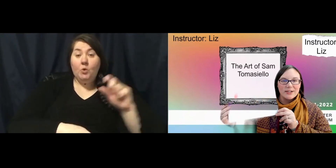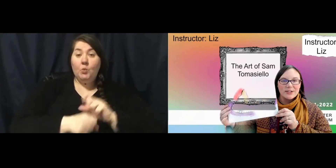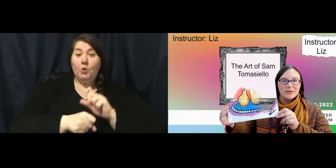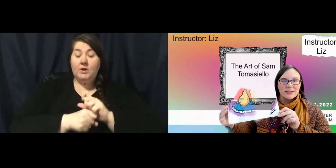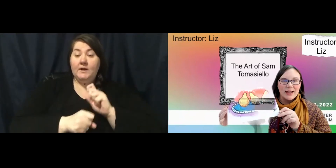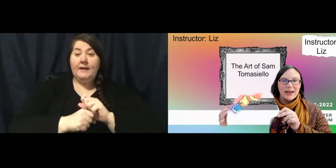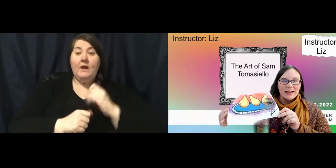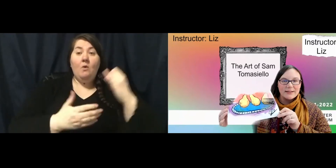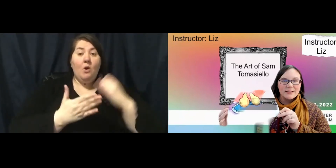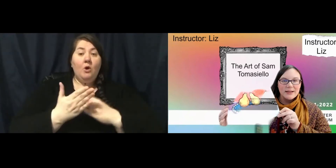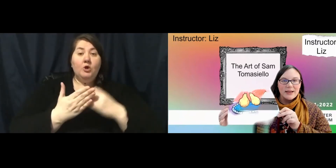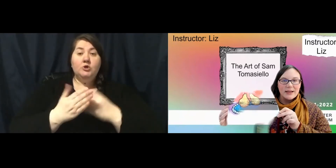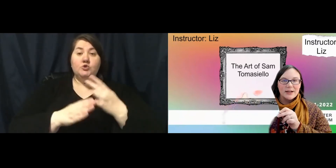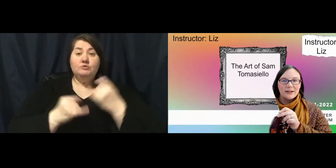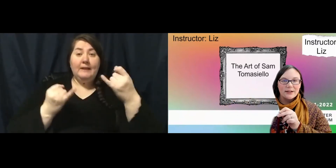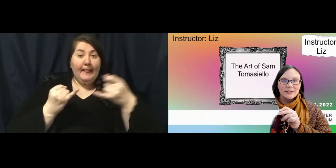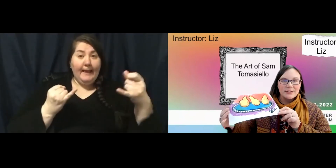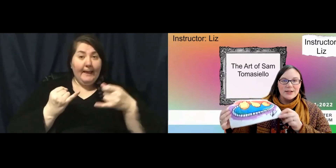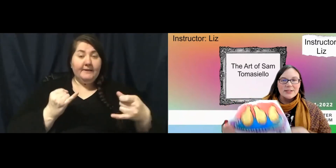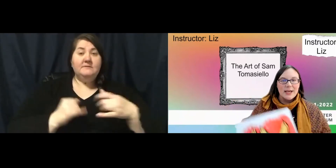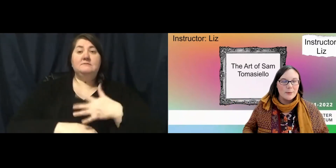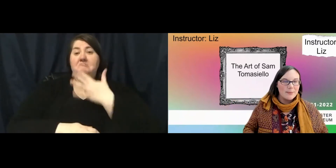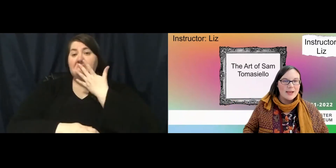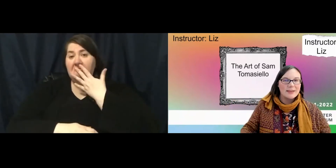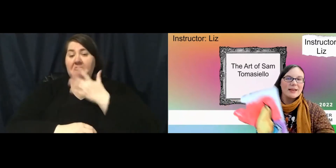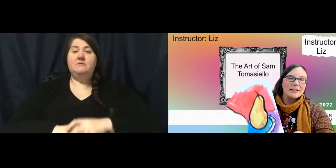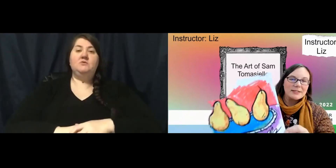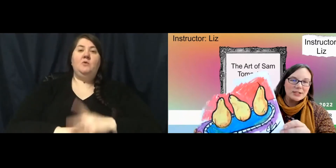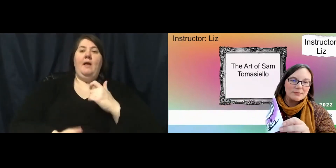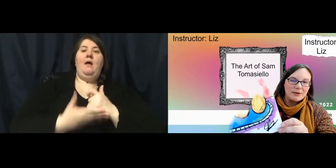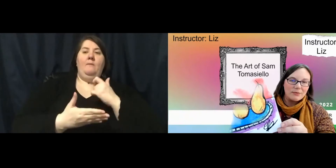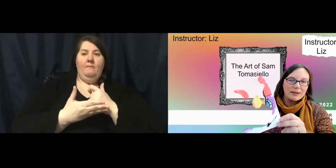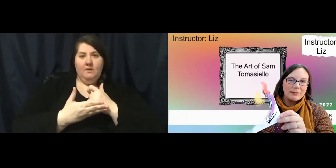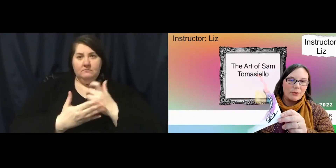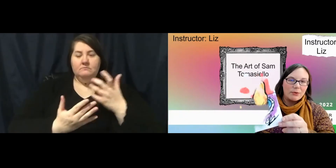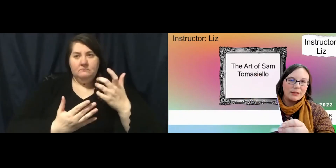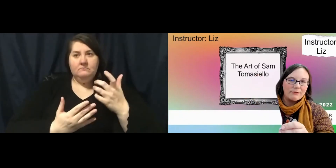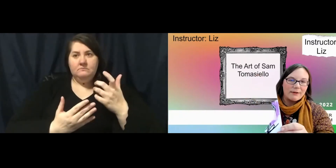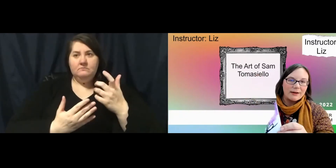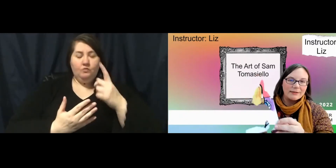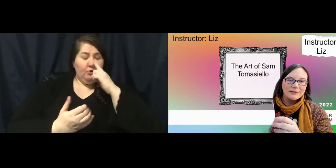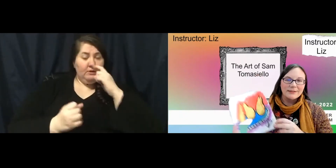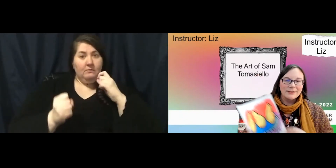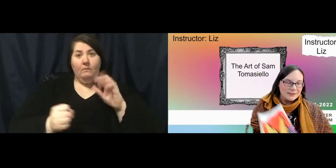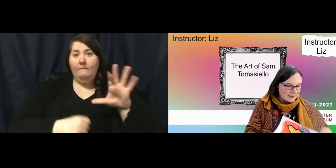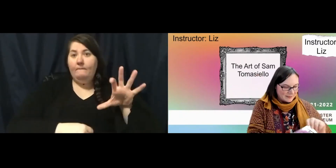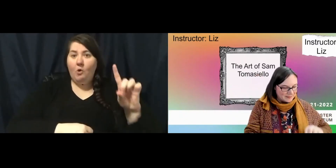artists use lines and colors to help make things just be really bold and fun.